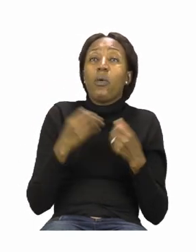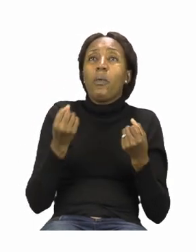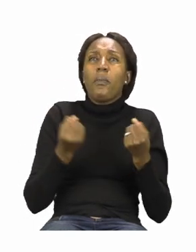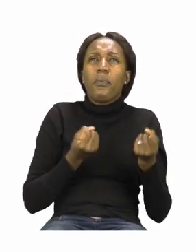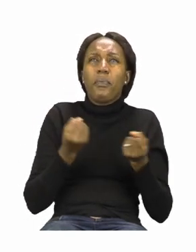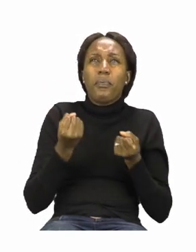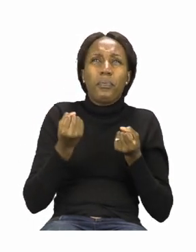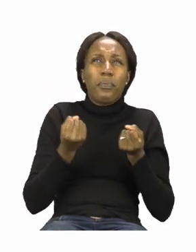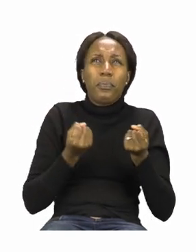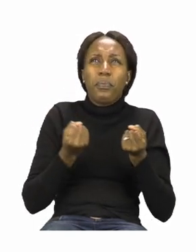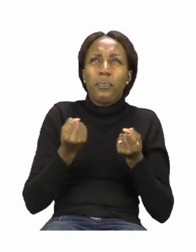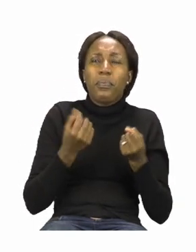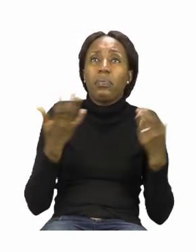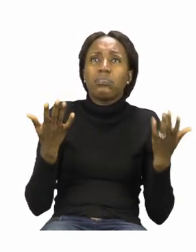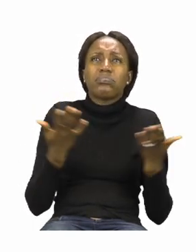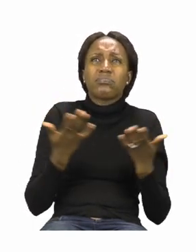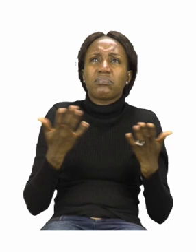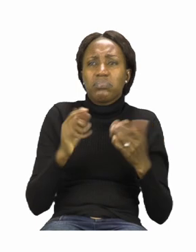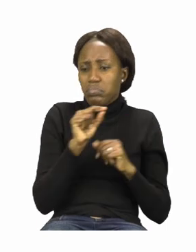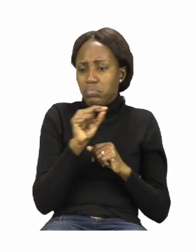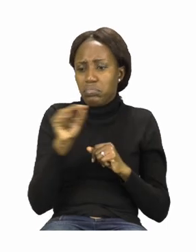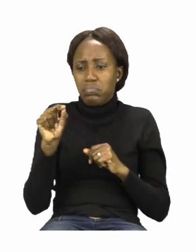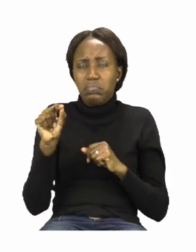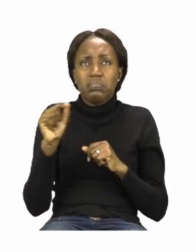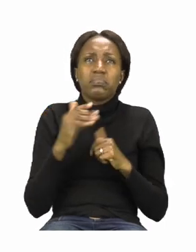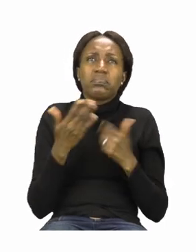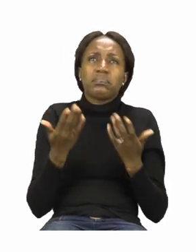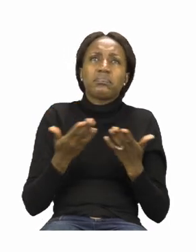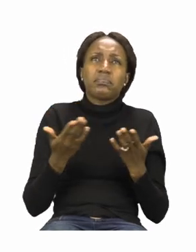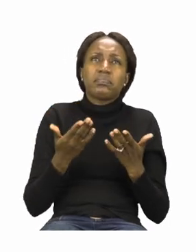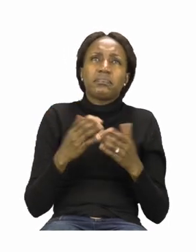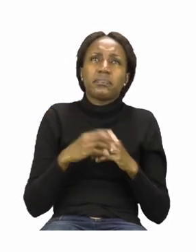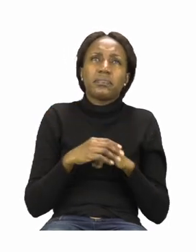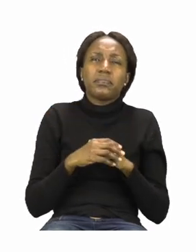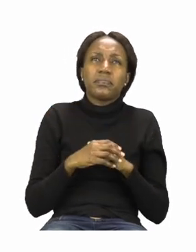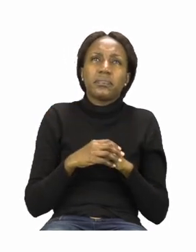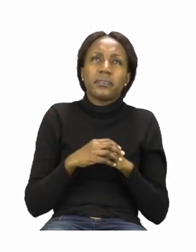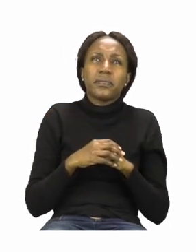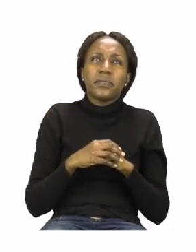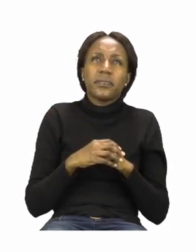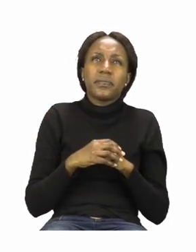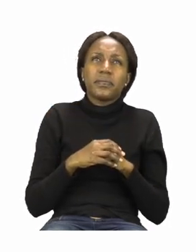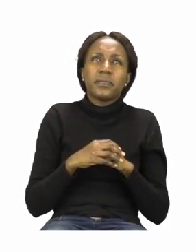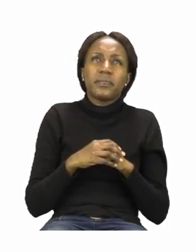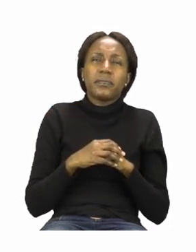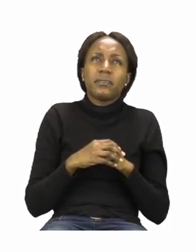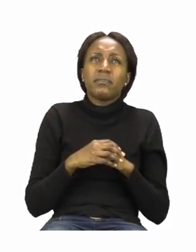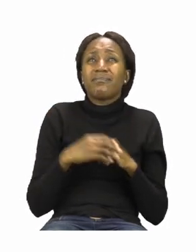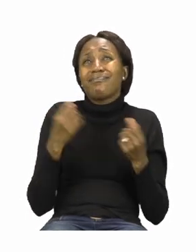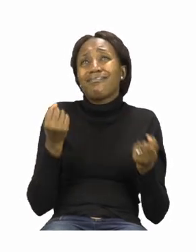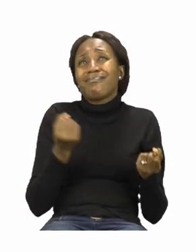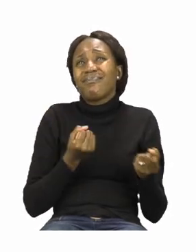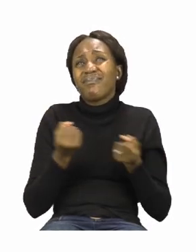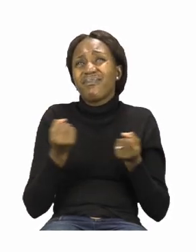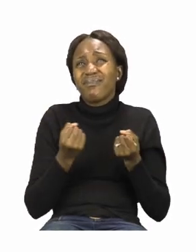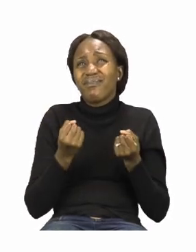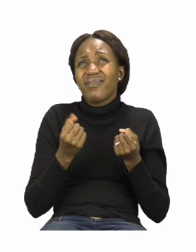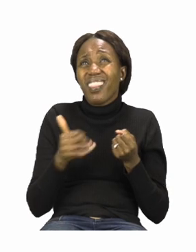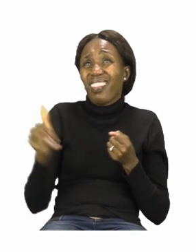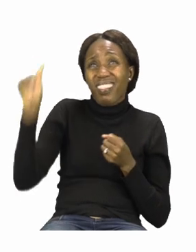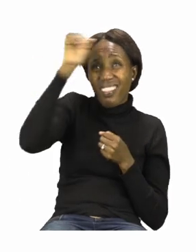moves on dash. Does a car move in the air?